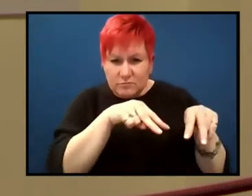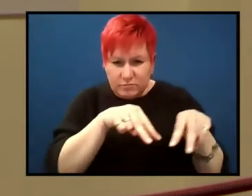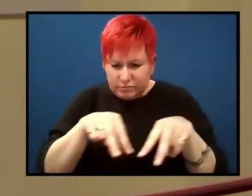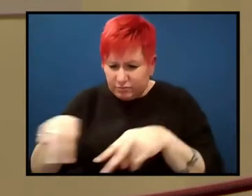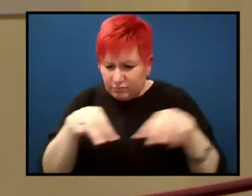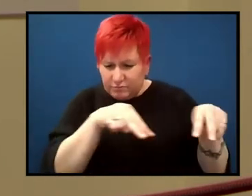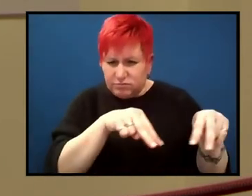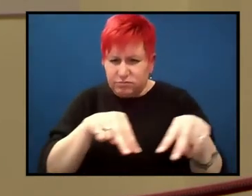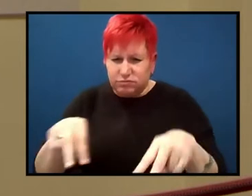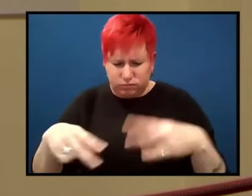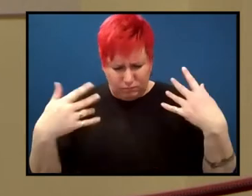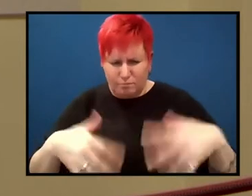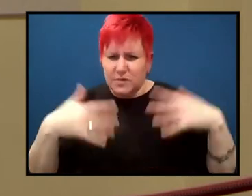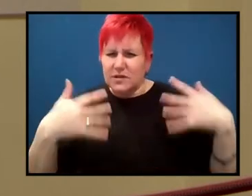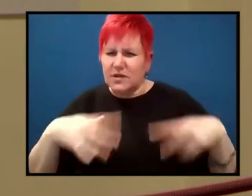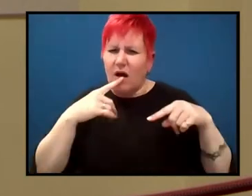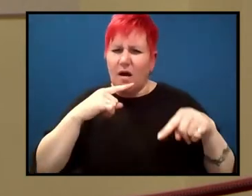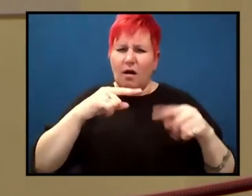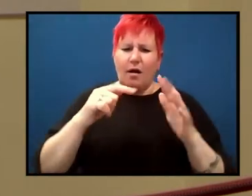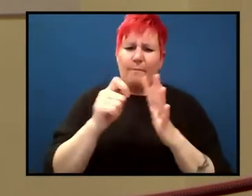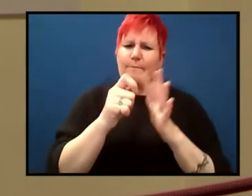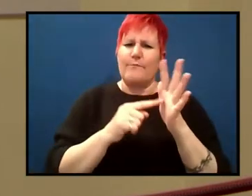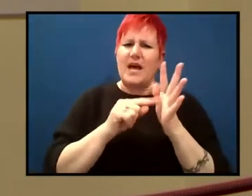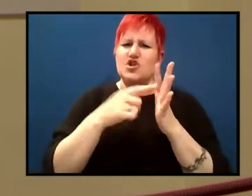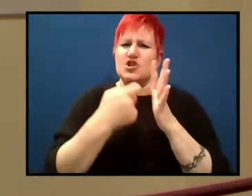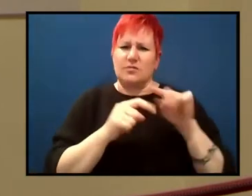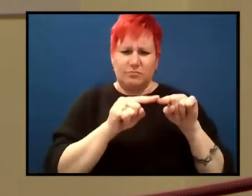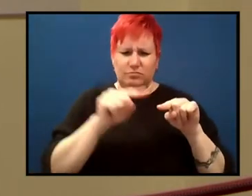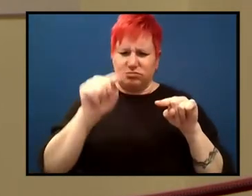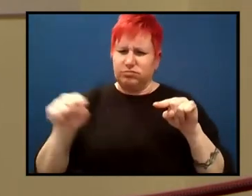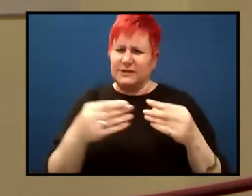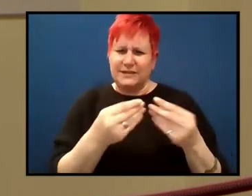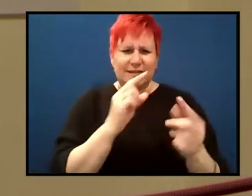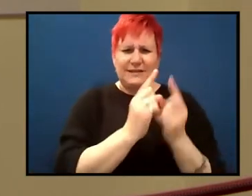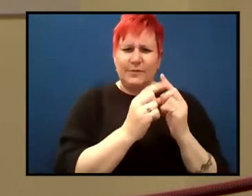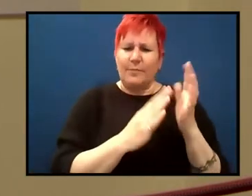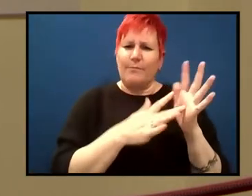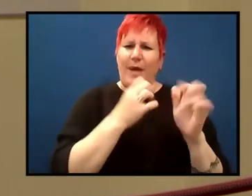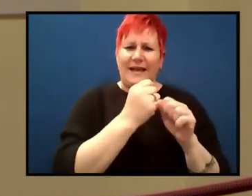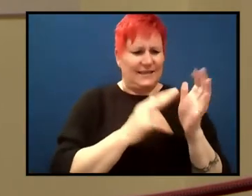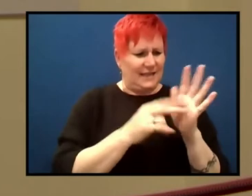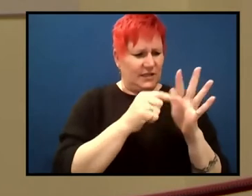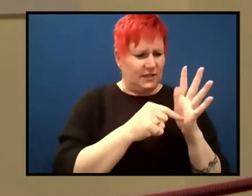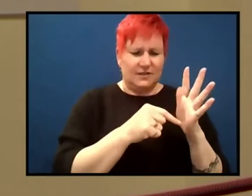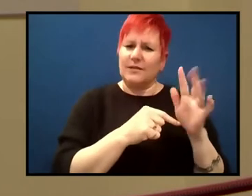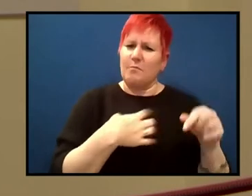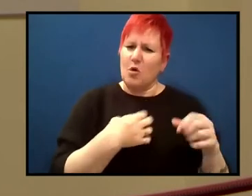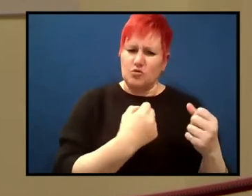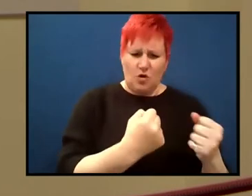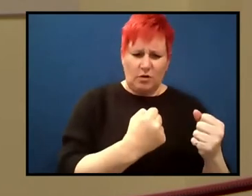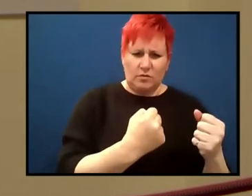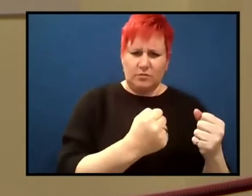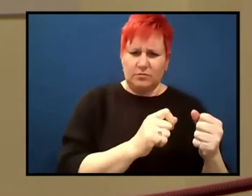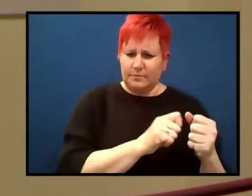patterns of, of where the magnetic field was a little bit stronger than the present day field and were a little bit weaker, a little bit stronger,